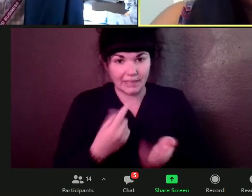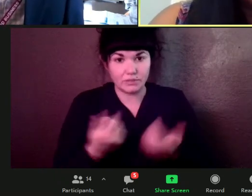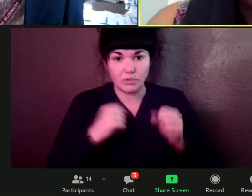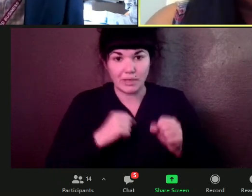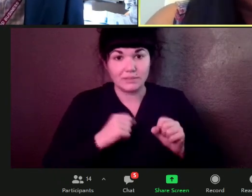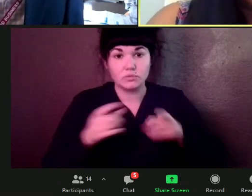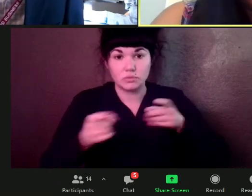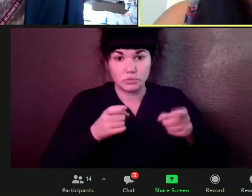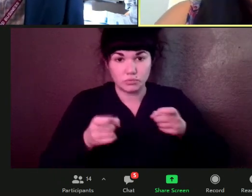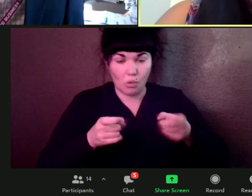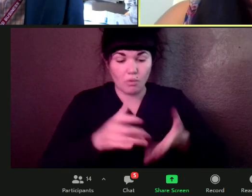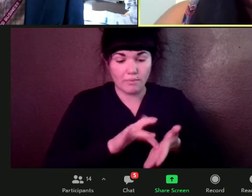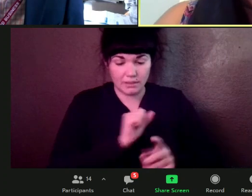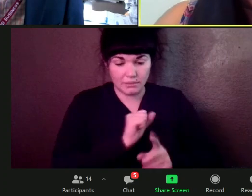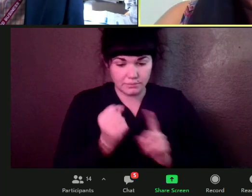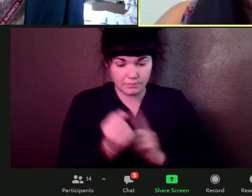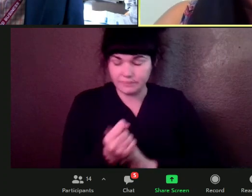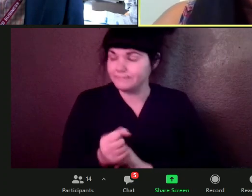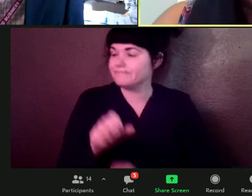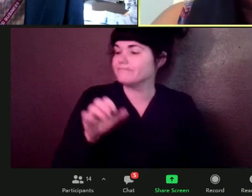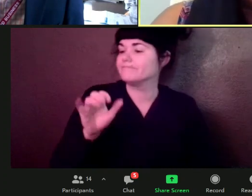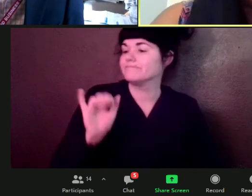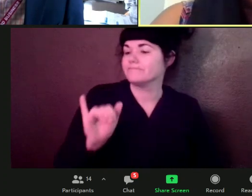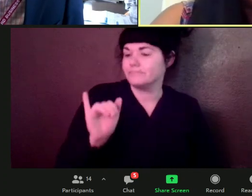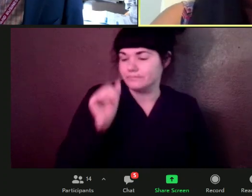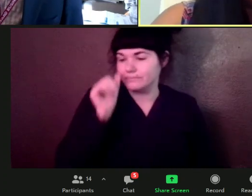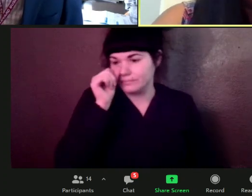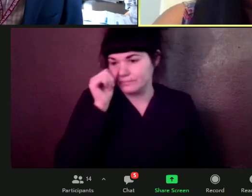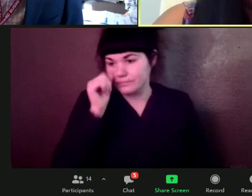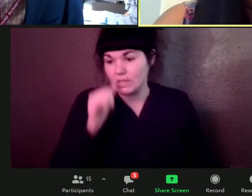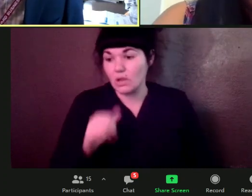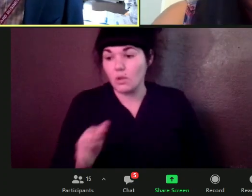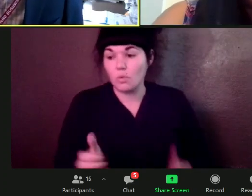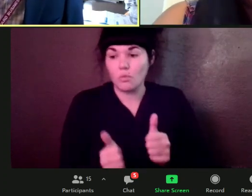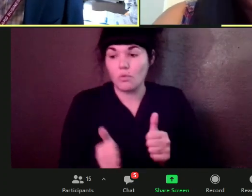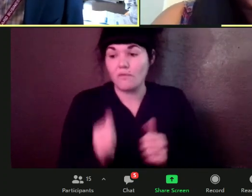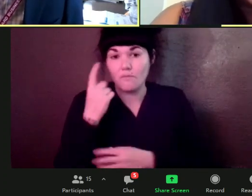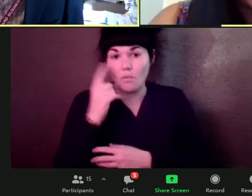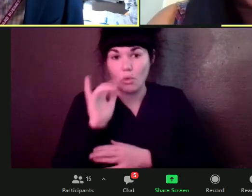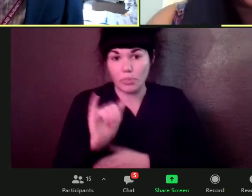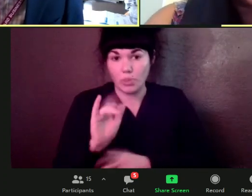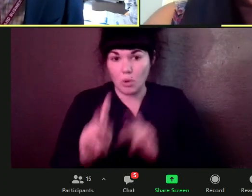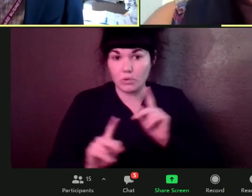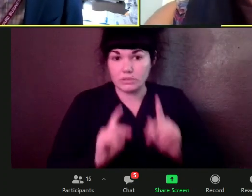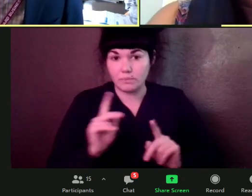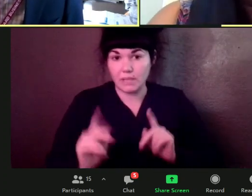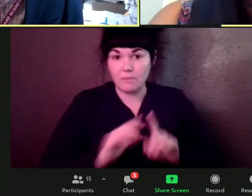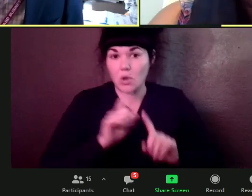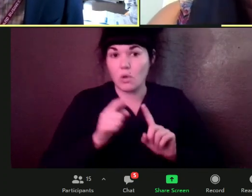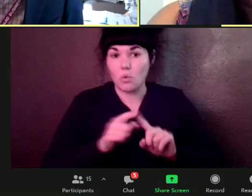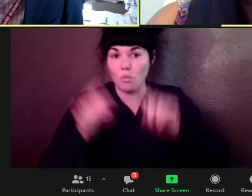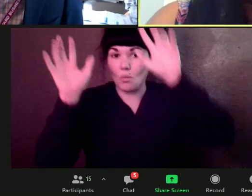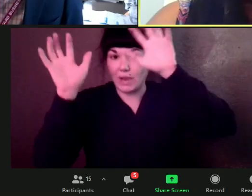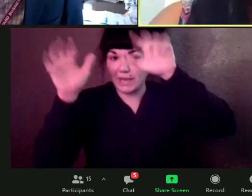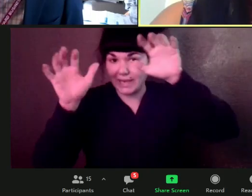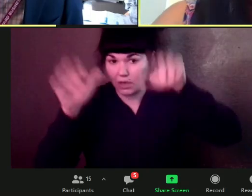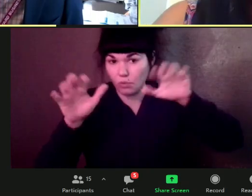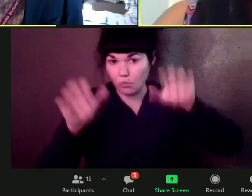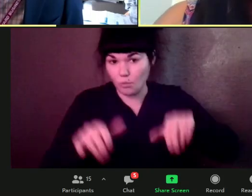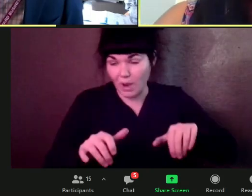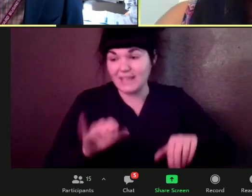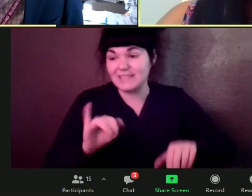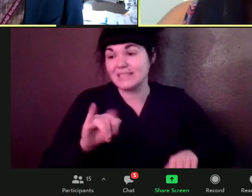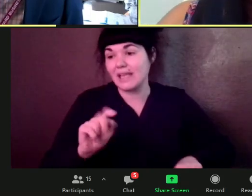Yeah. So it sounds like for those folks, especially when it rains, pours, um, no pun intended here when we're talking about flooding and mold, but,